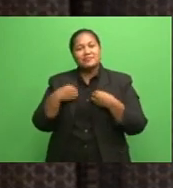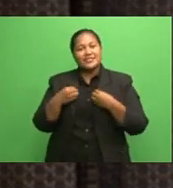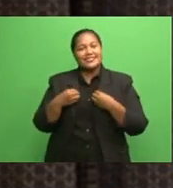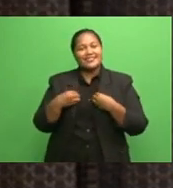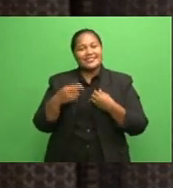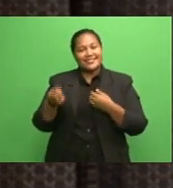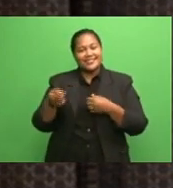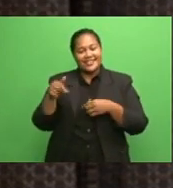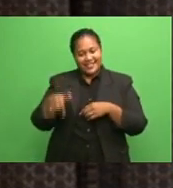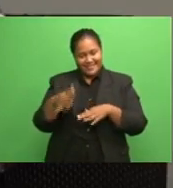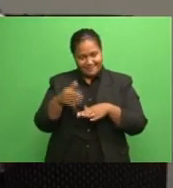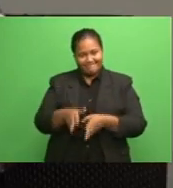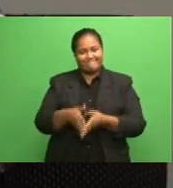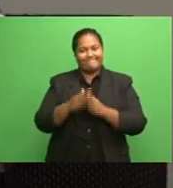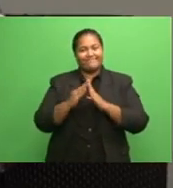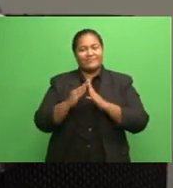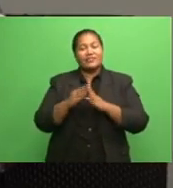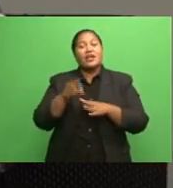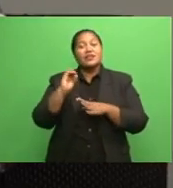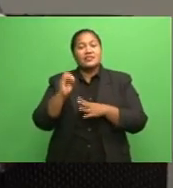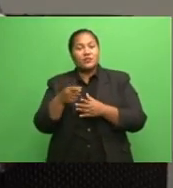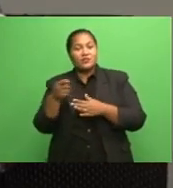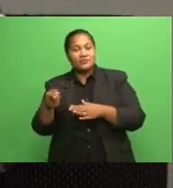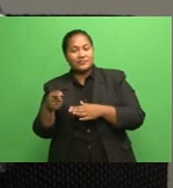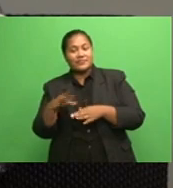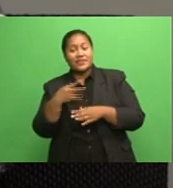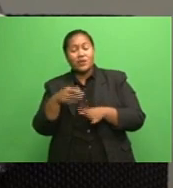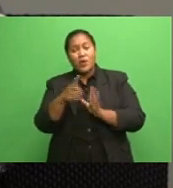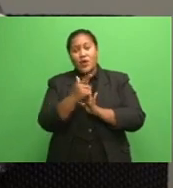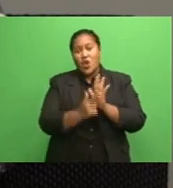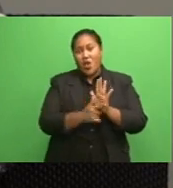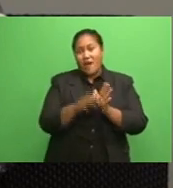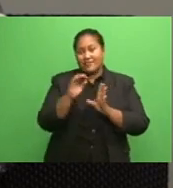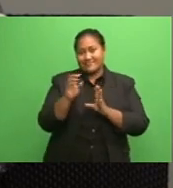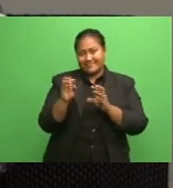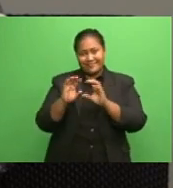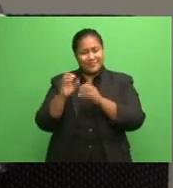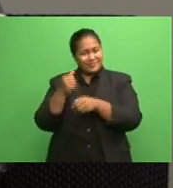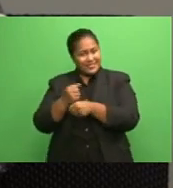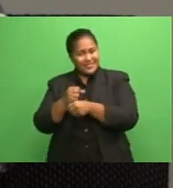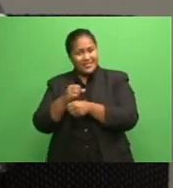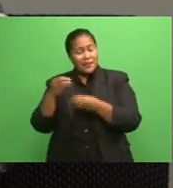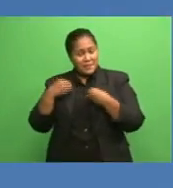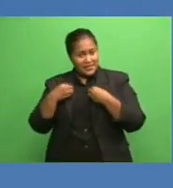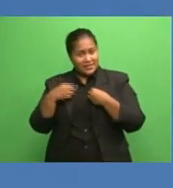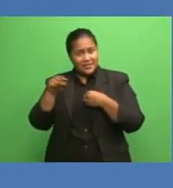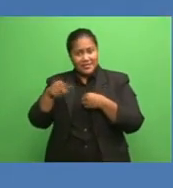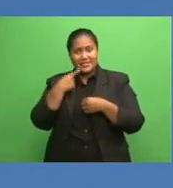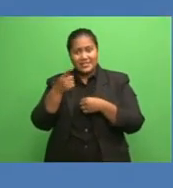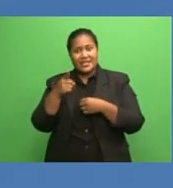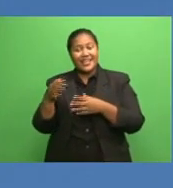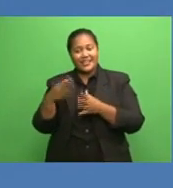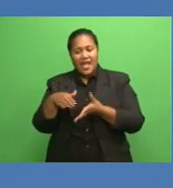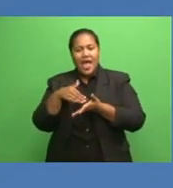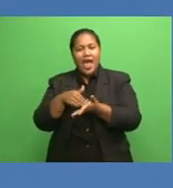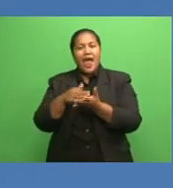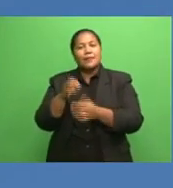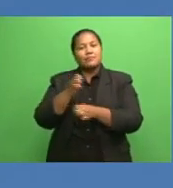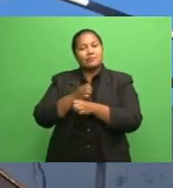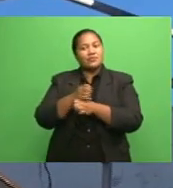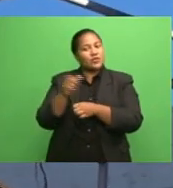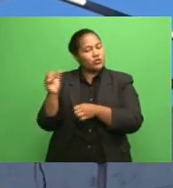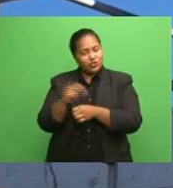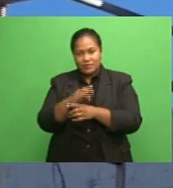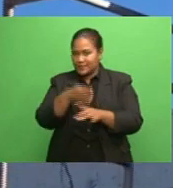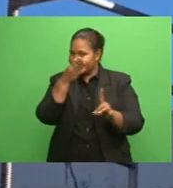during this kind of crisis. One role is law firm has urged that in light of the pandemic, the health of employees should be a